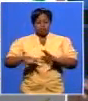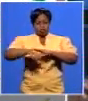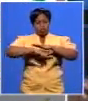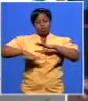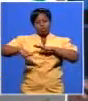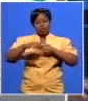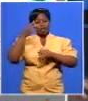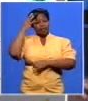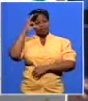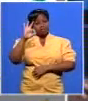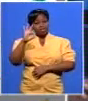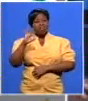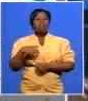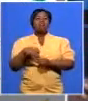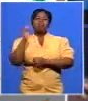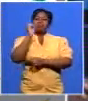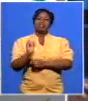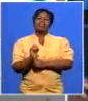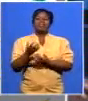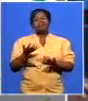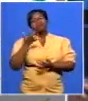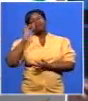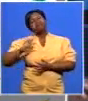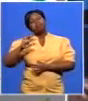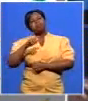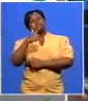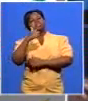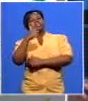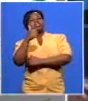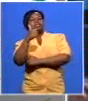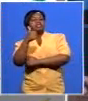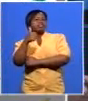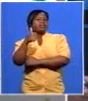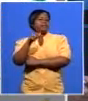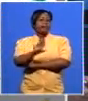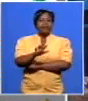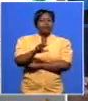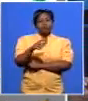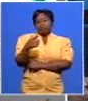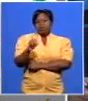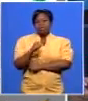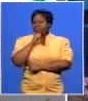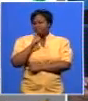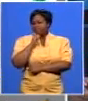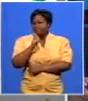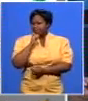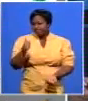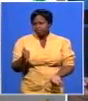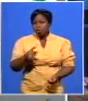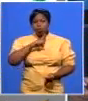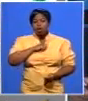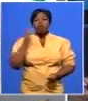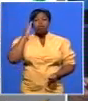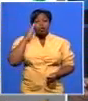that overall percentage after 65 or 70 or whatever doesn't matter more much more than the number of